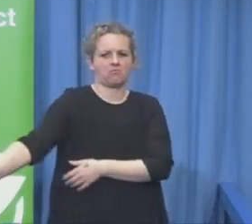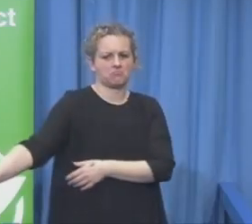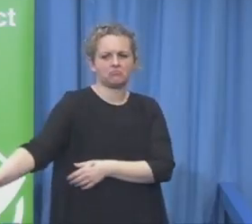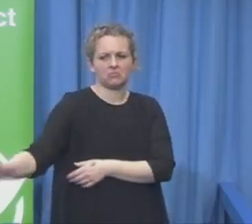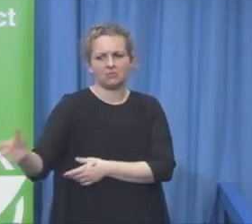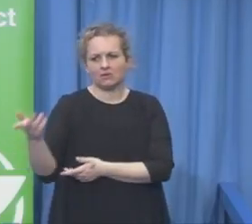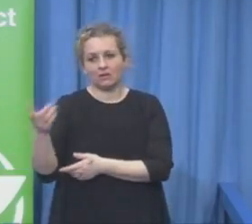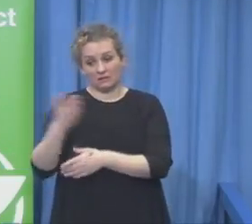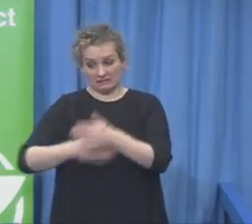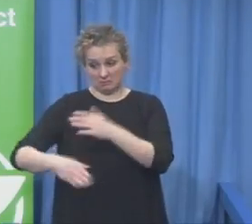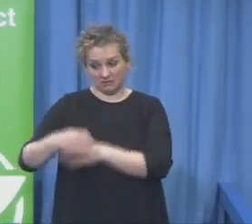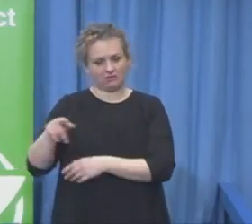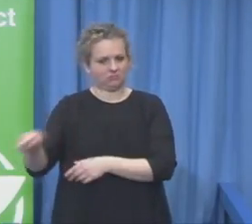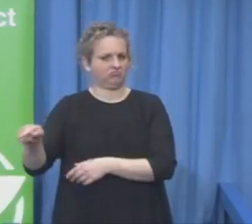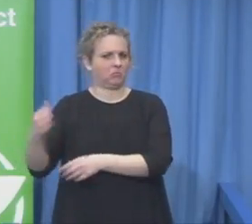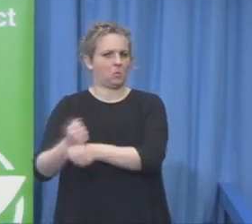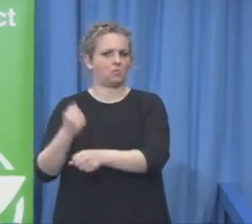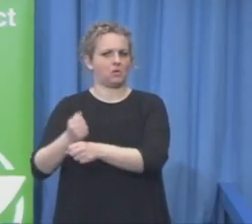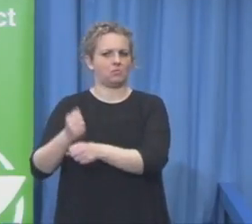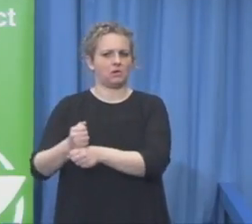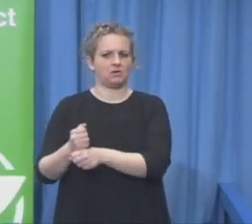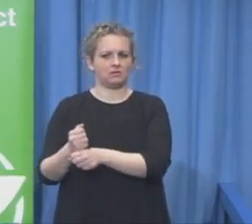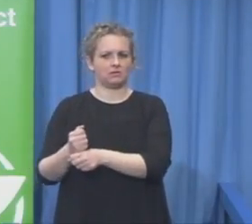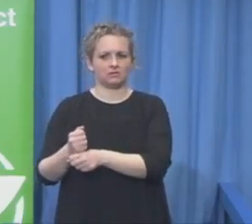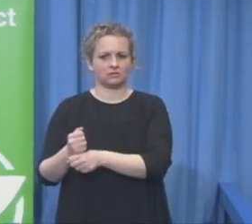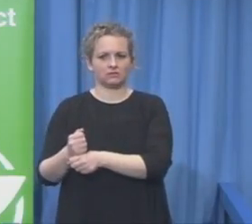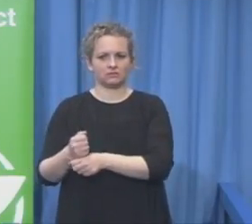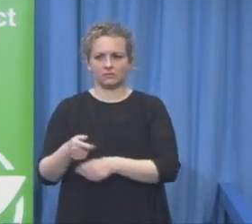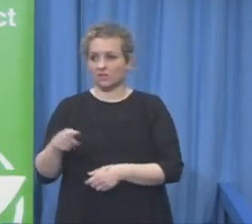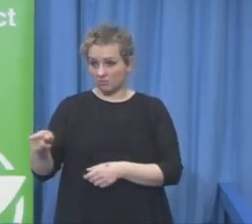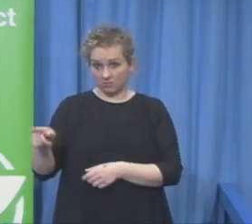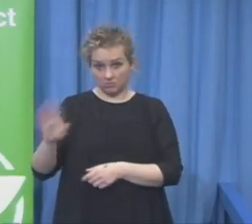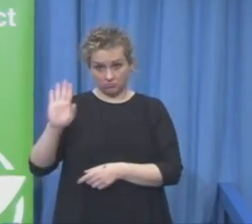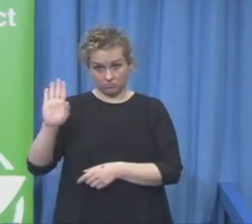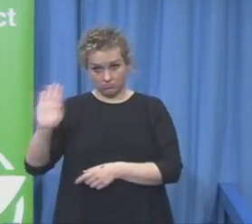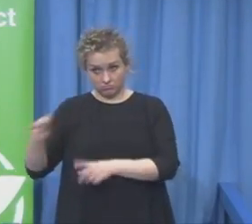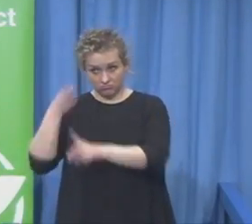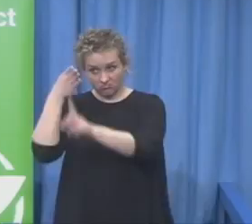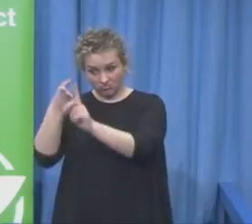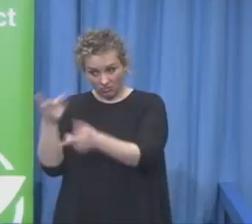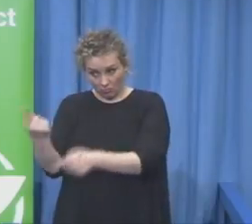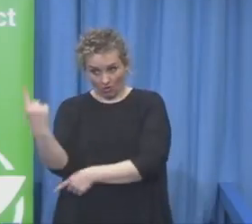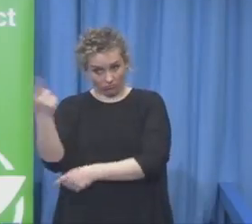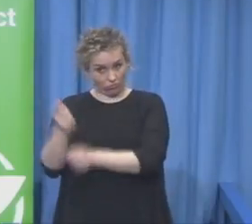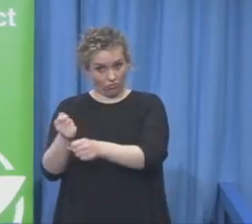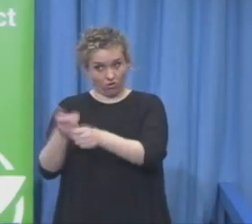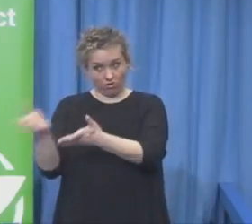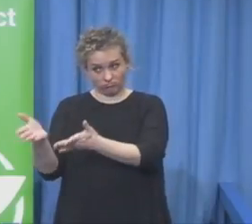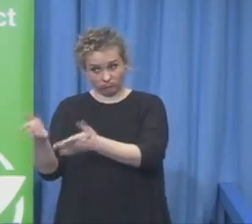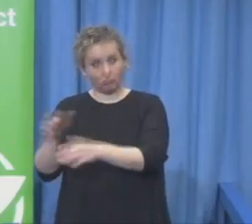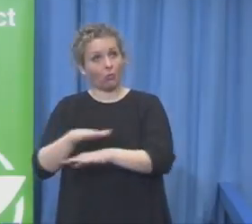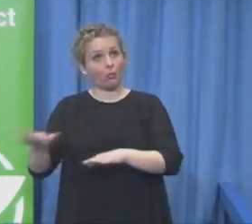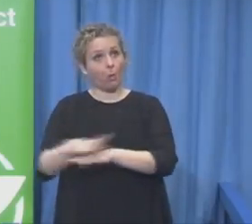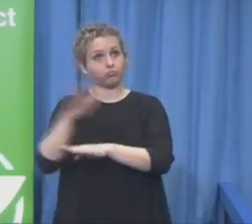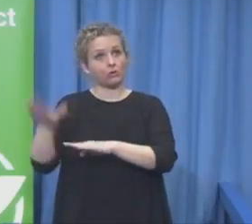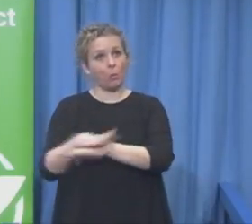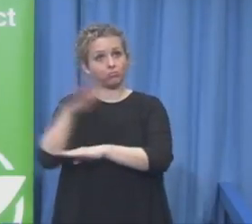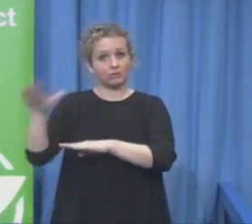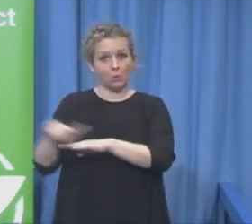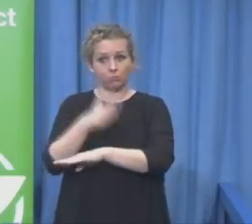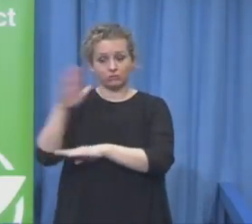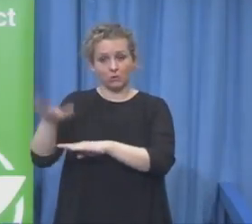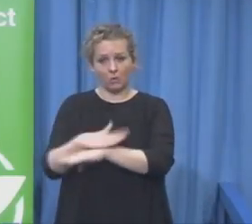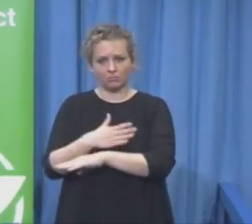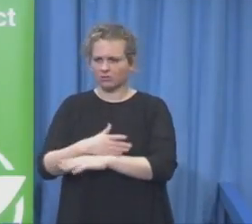understand them. I know it because we had to translate a technical function sheet from a big company for copy